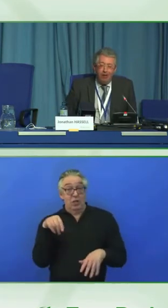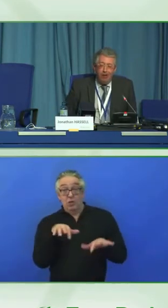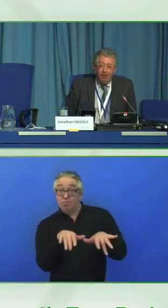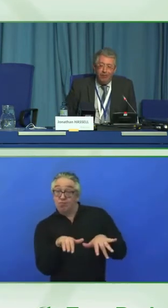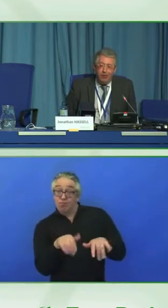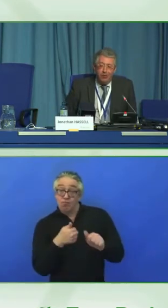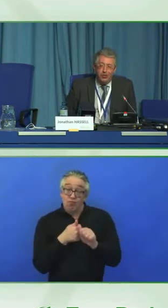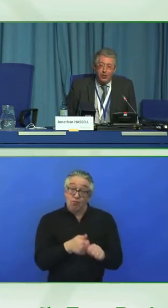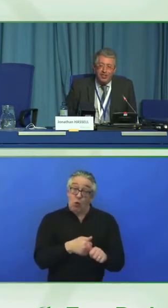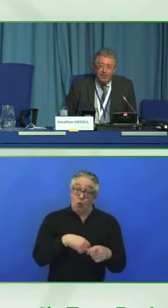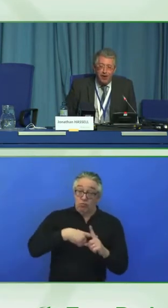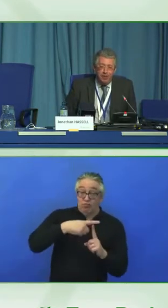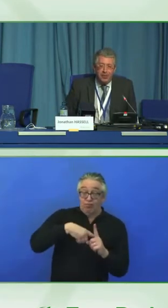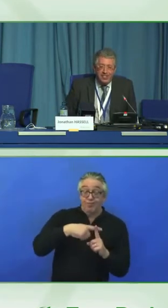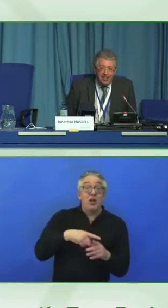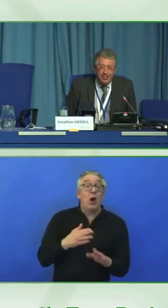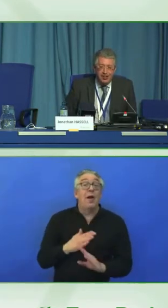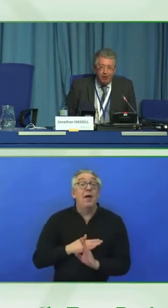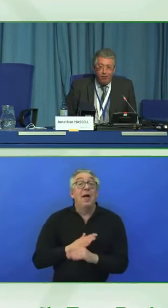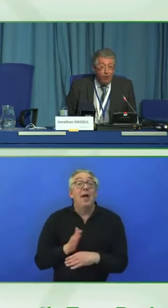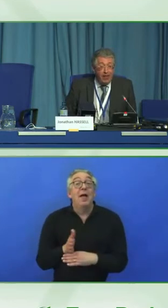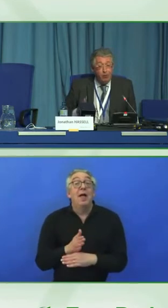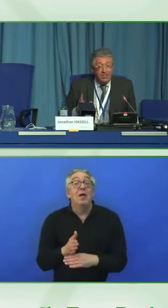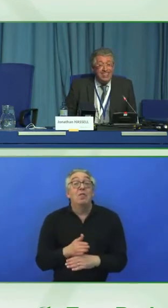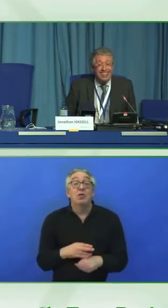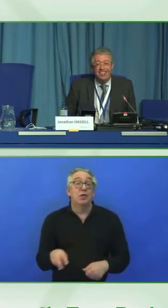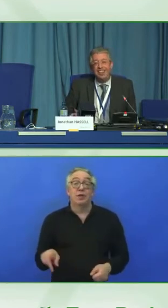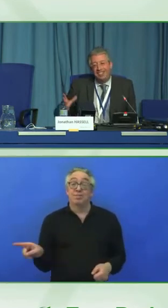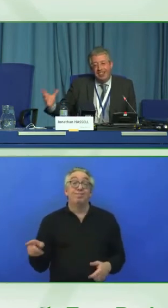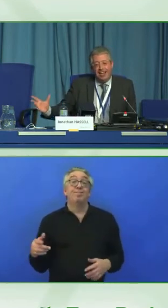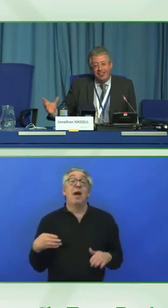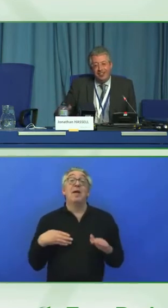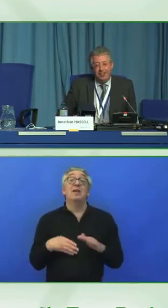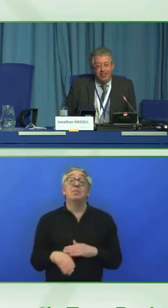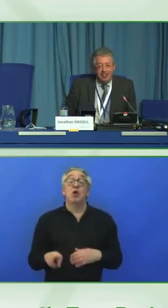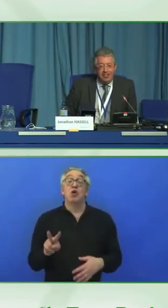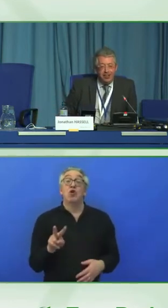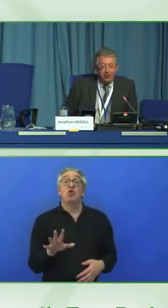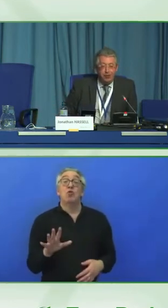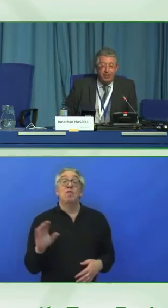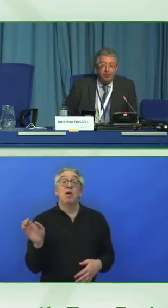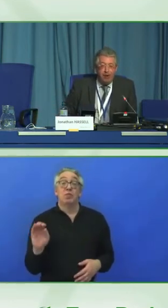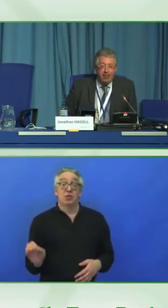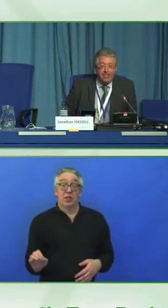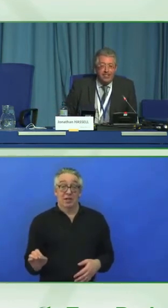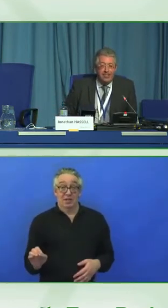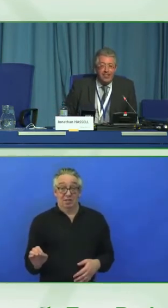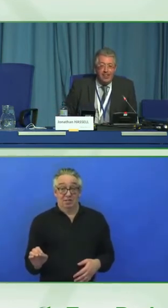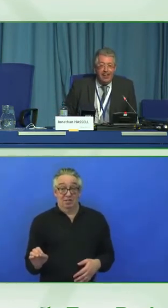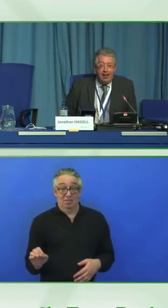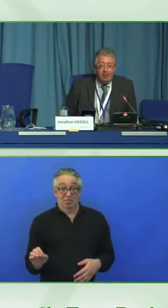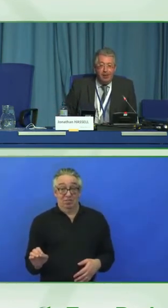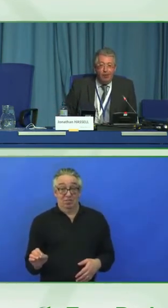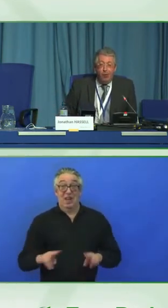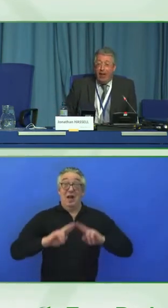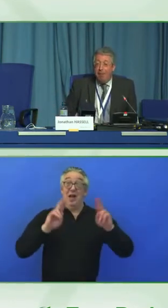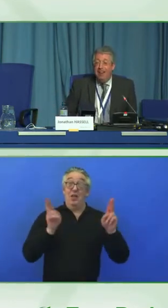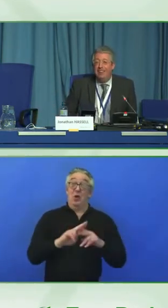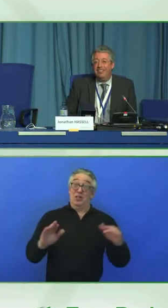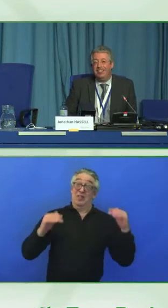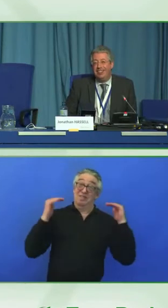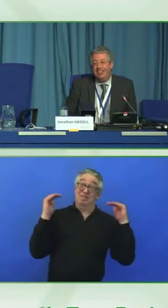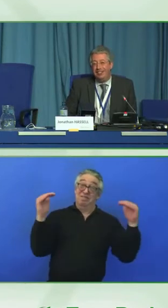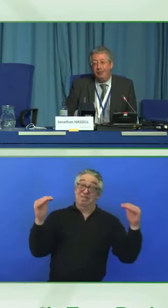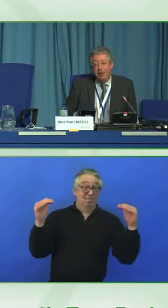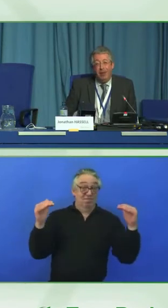of them was 25% of what they would need to get to the international best practice. What